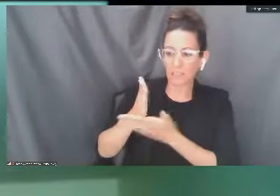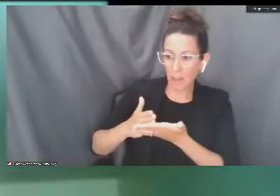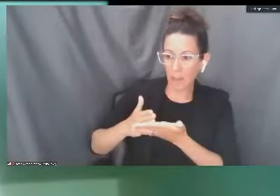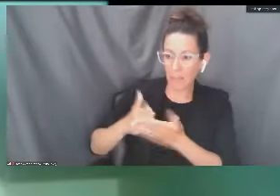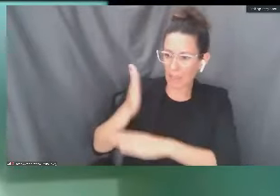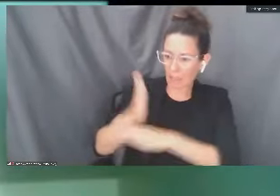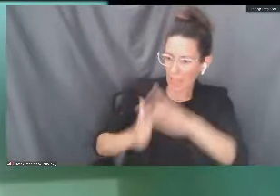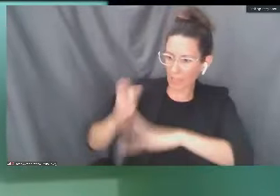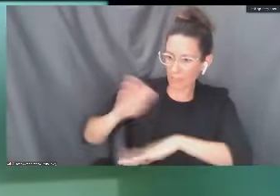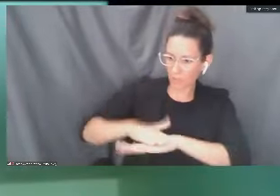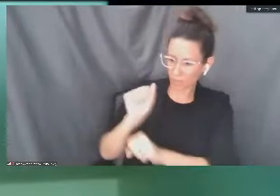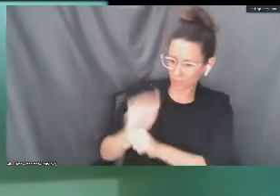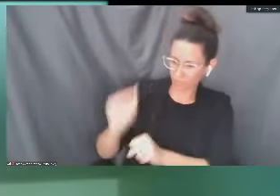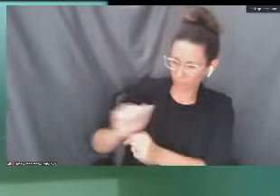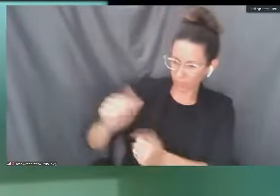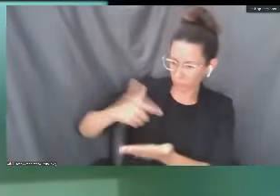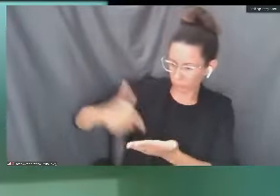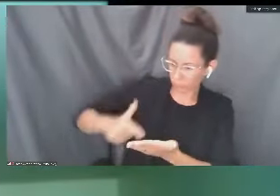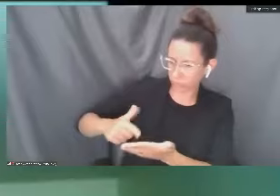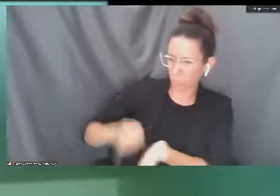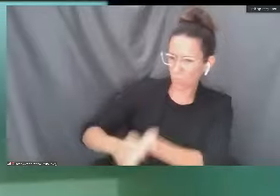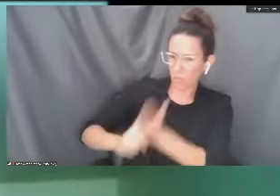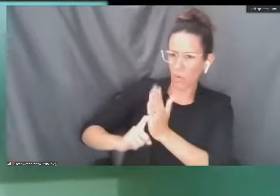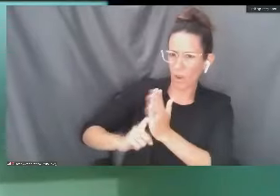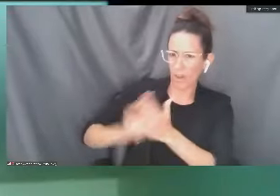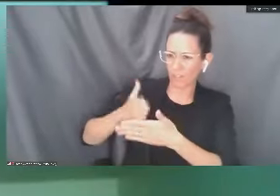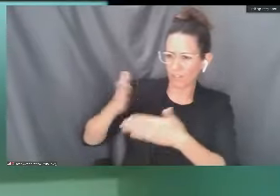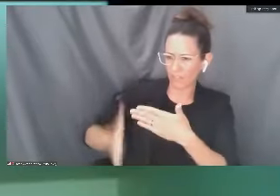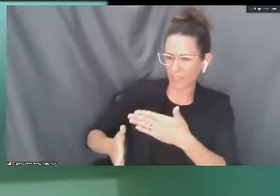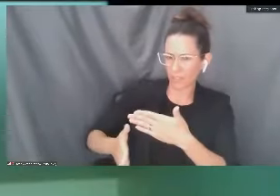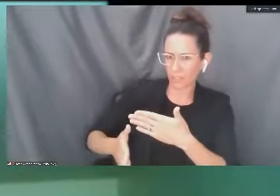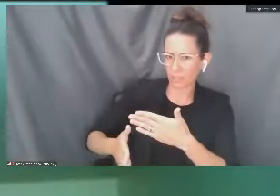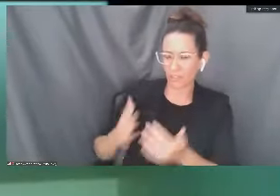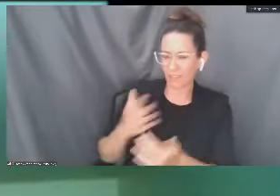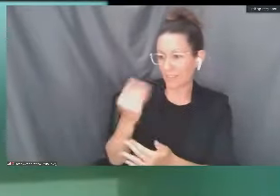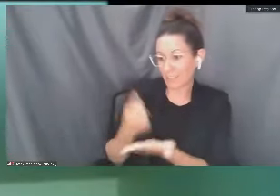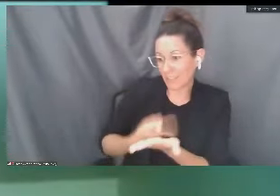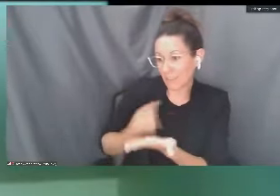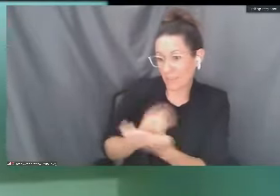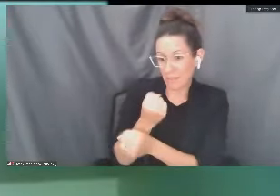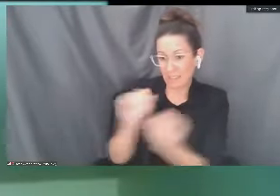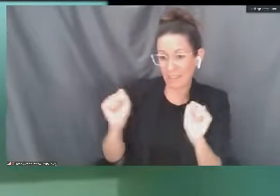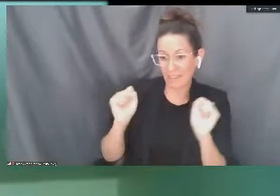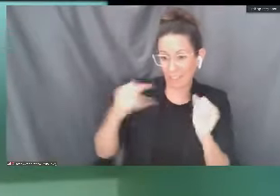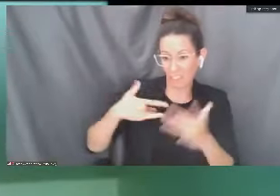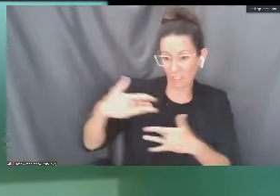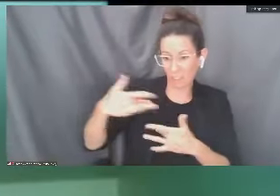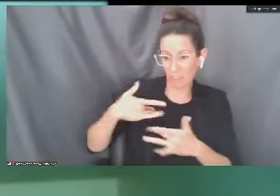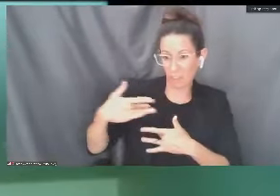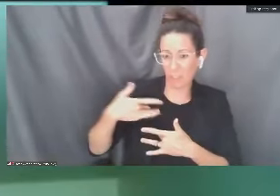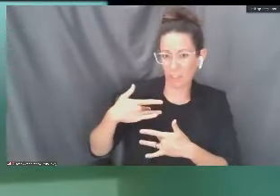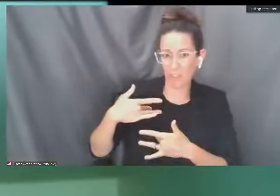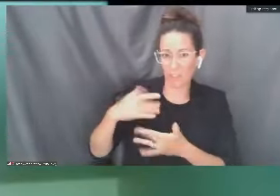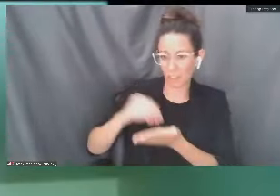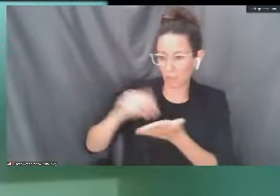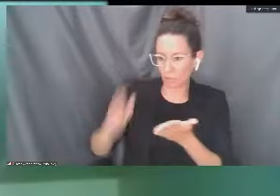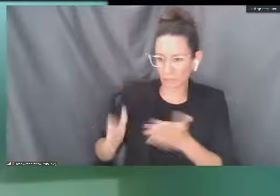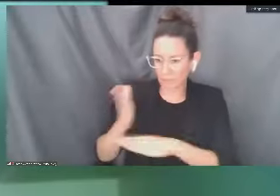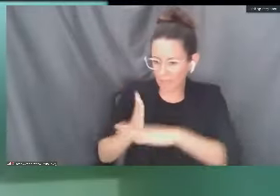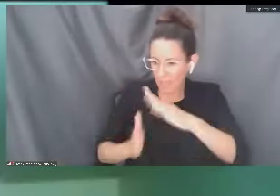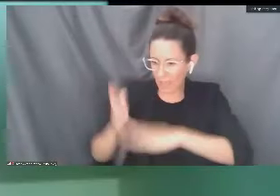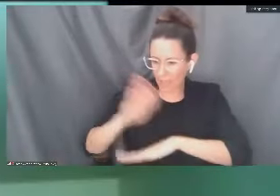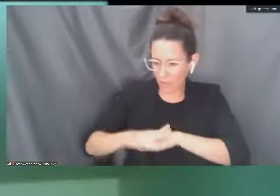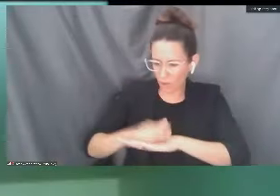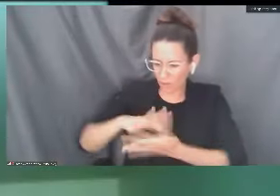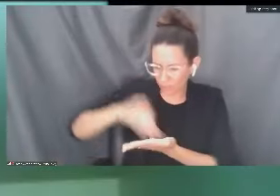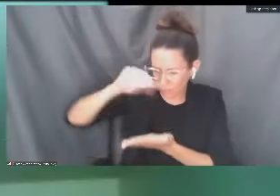required for students to be able to finish those classes. In some cases, it's a safety issue for the students to be able to have that hands on time.